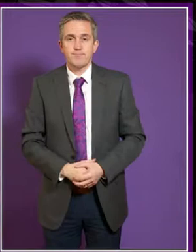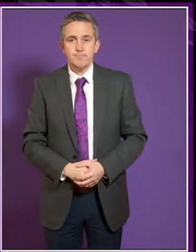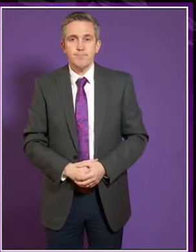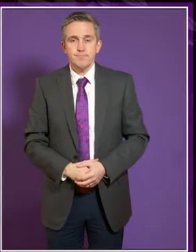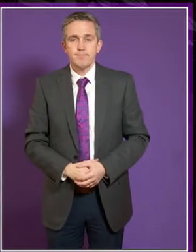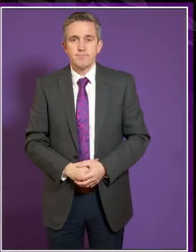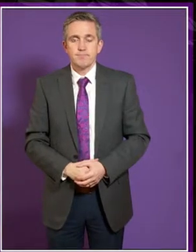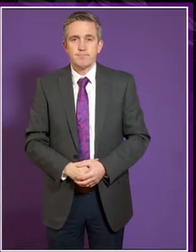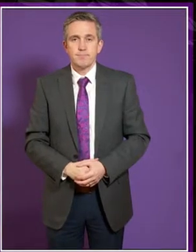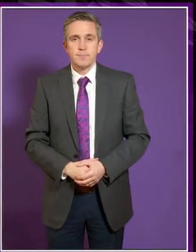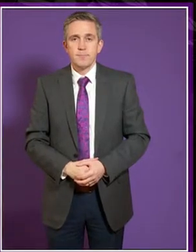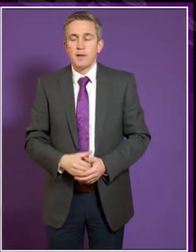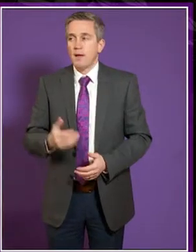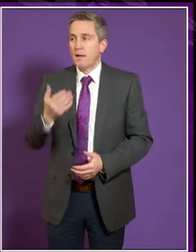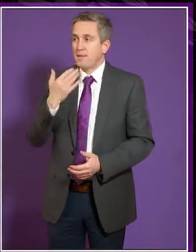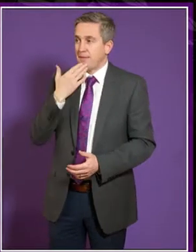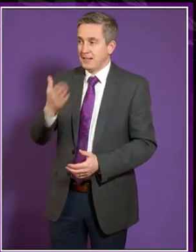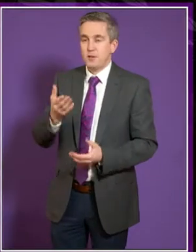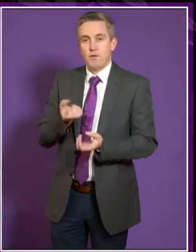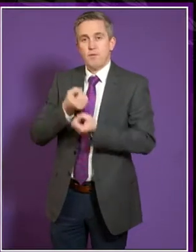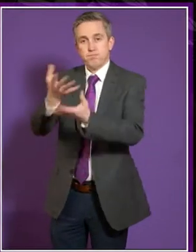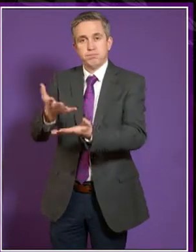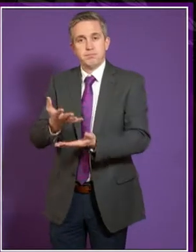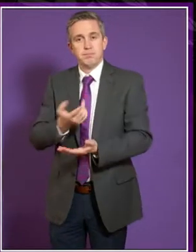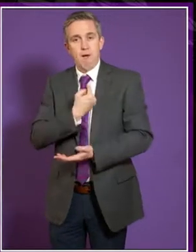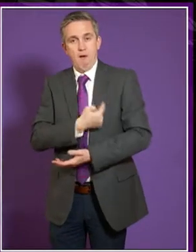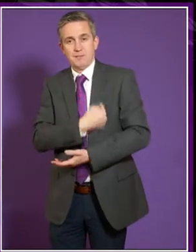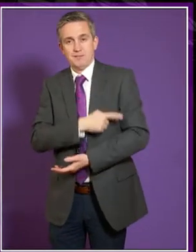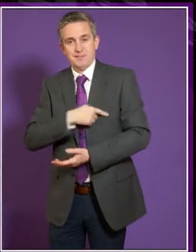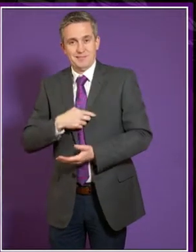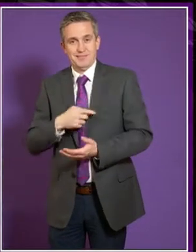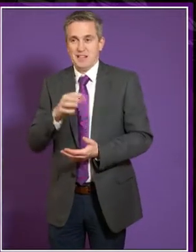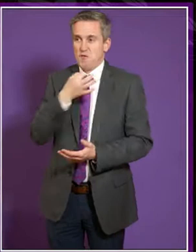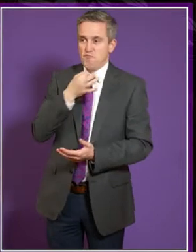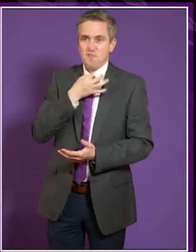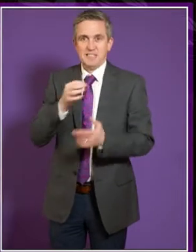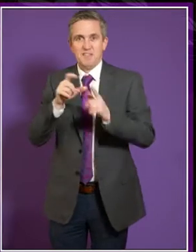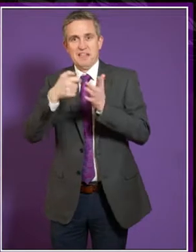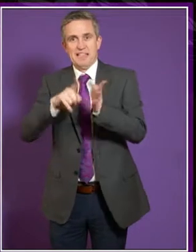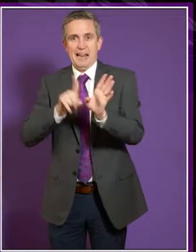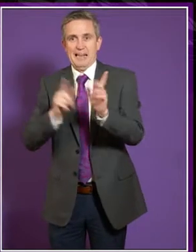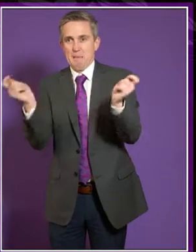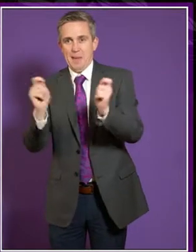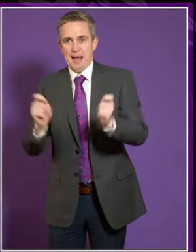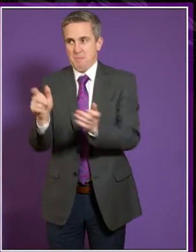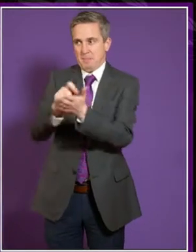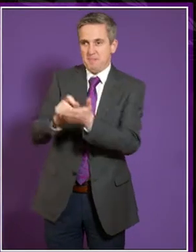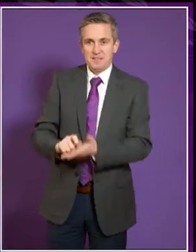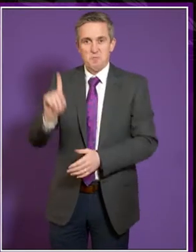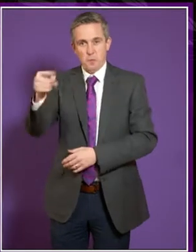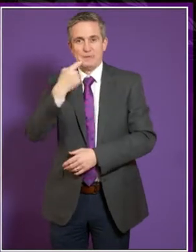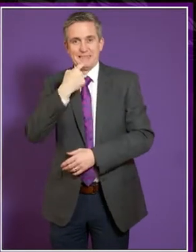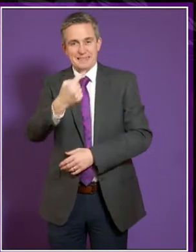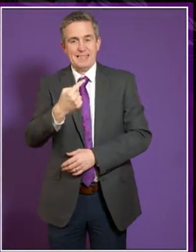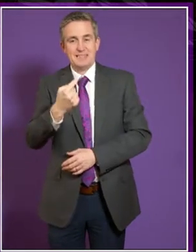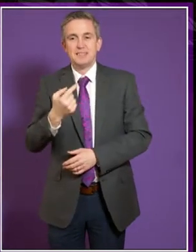Thank you for risking the wrath of the Daily Mail there, Sir Peter, and your candour in that. I think you'll find synergy with many of the panel members, the